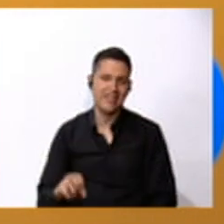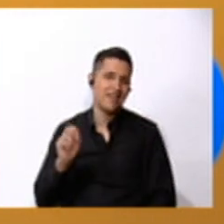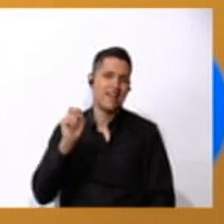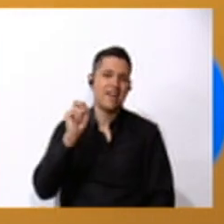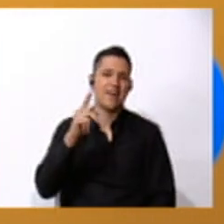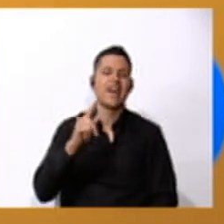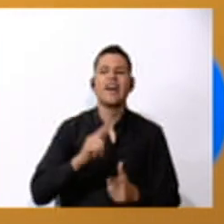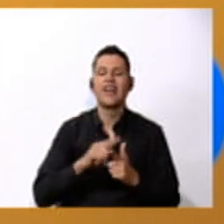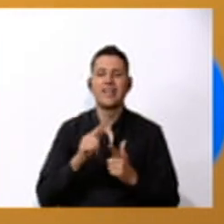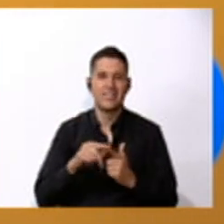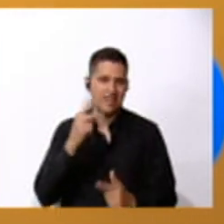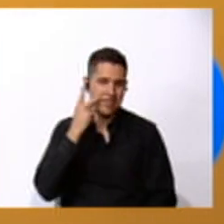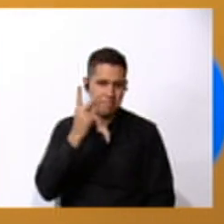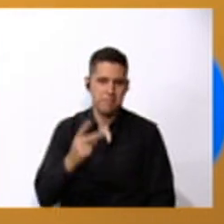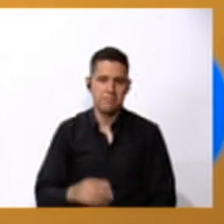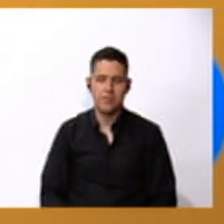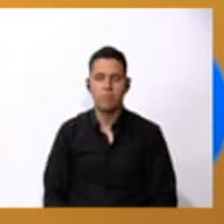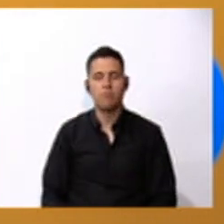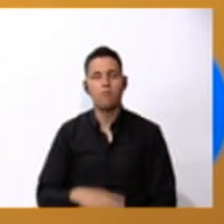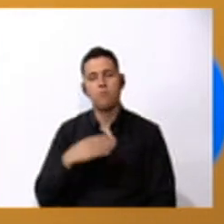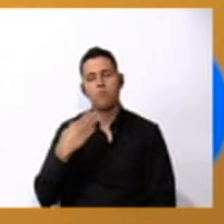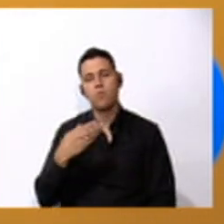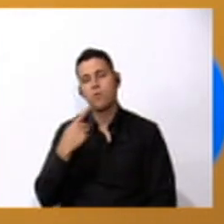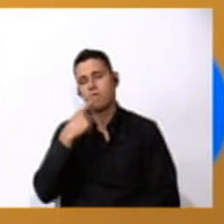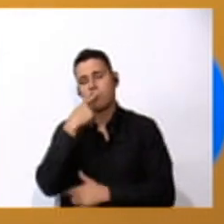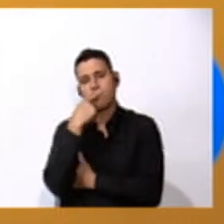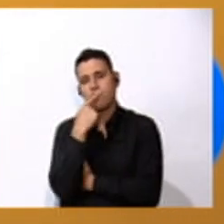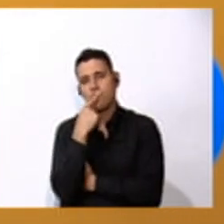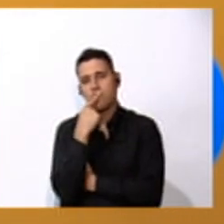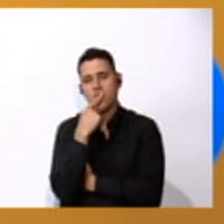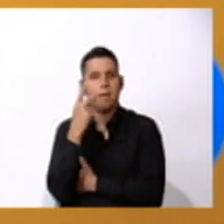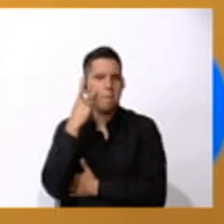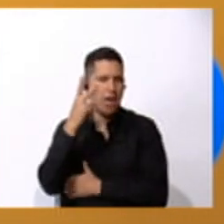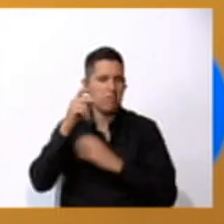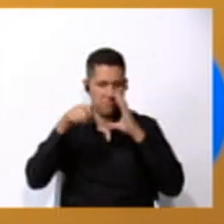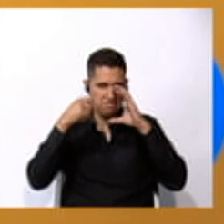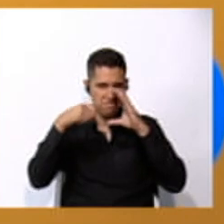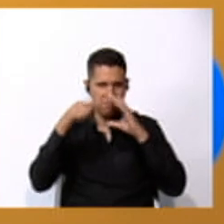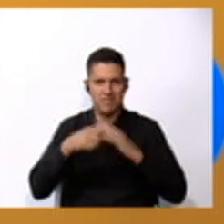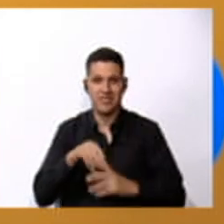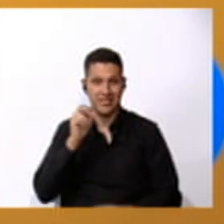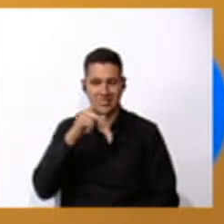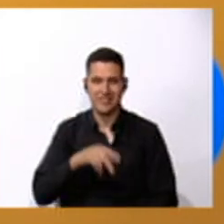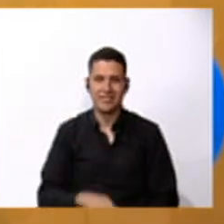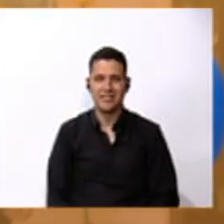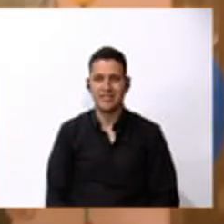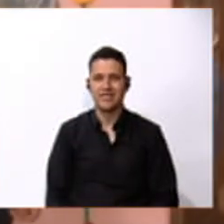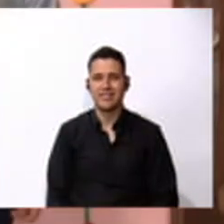let's see. When, uh, let's see a video. Okay, let's see a video.